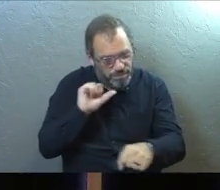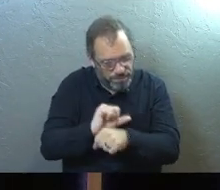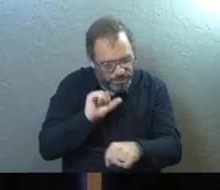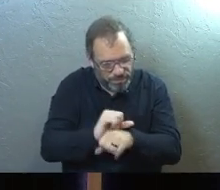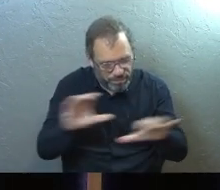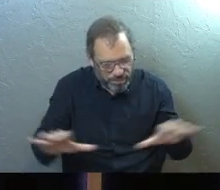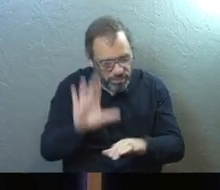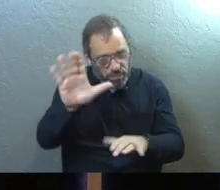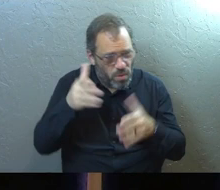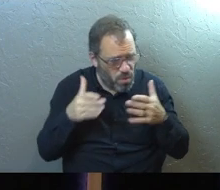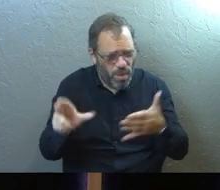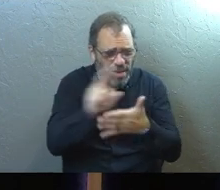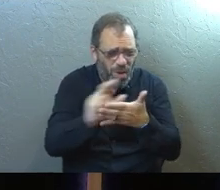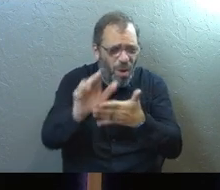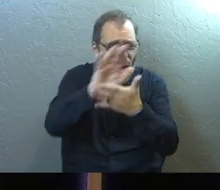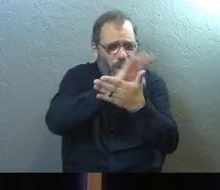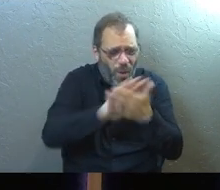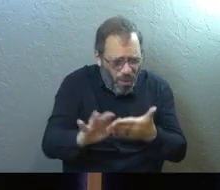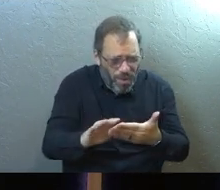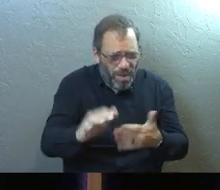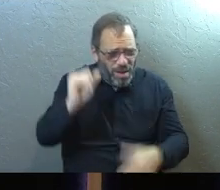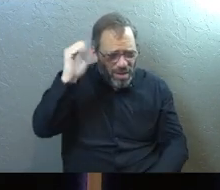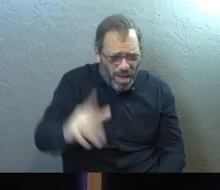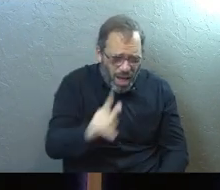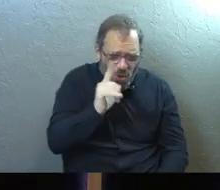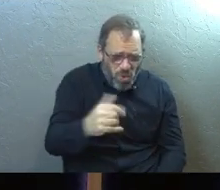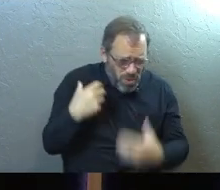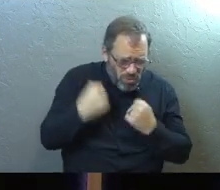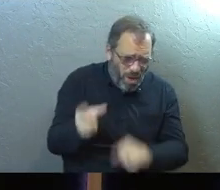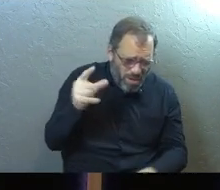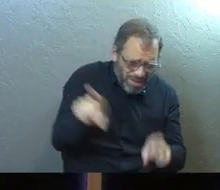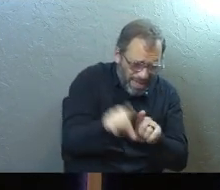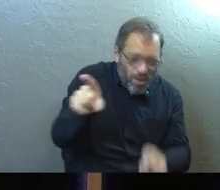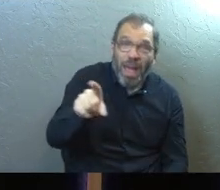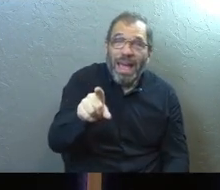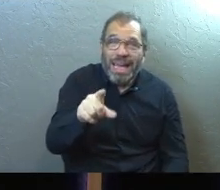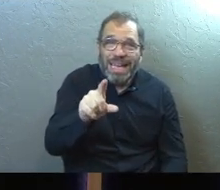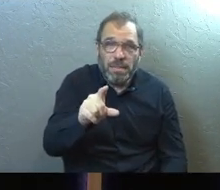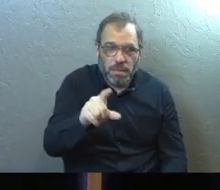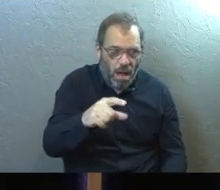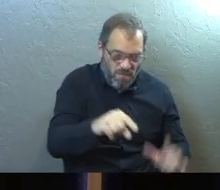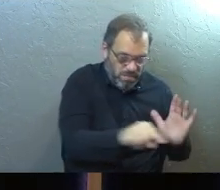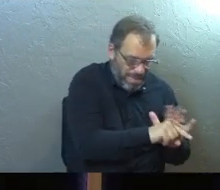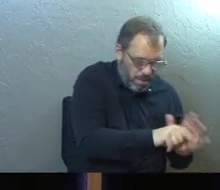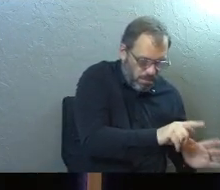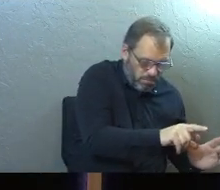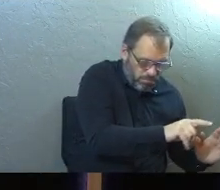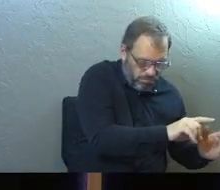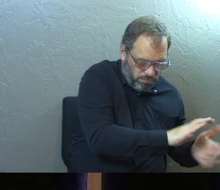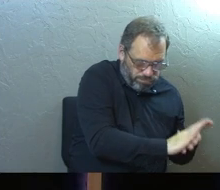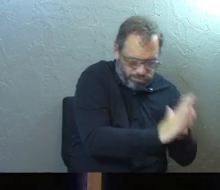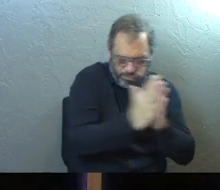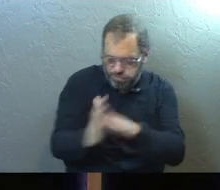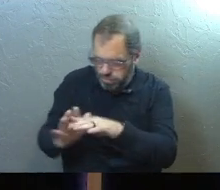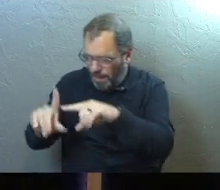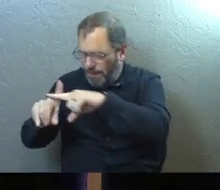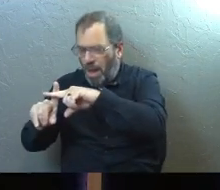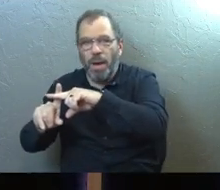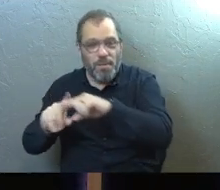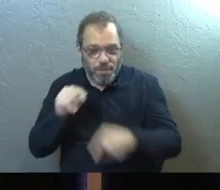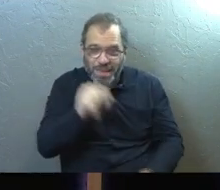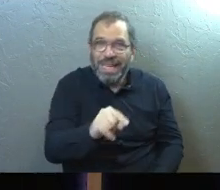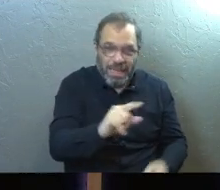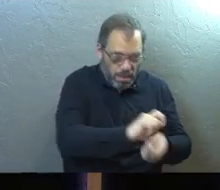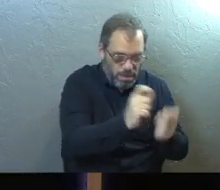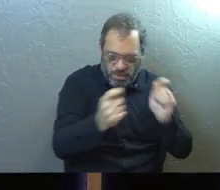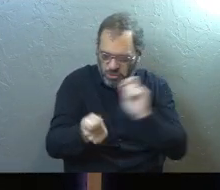works. Oh God, your ways are holy. Is there any God as mighty as you? See, he just switched there. And I love that. I love